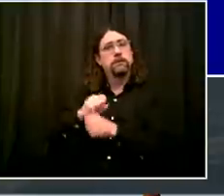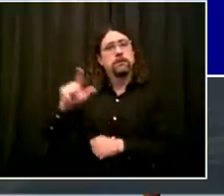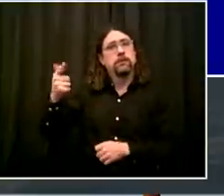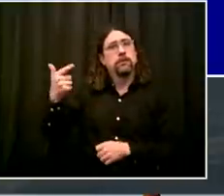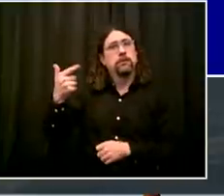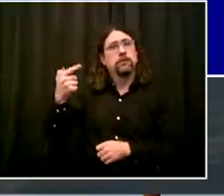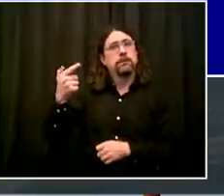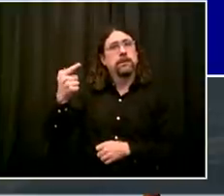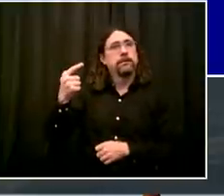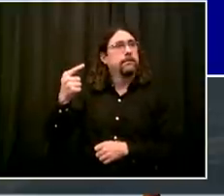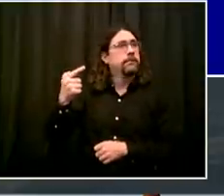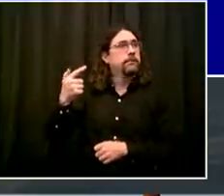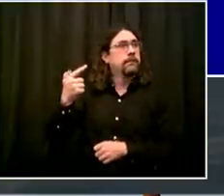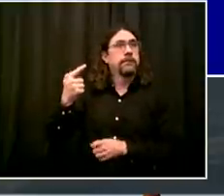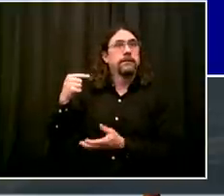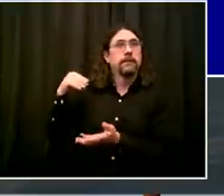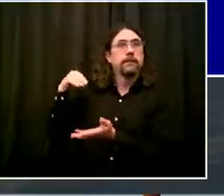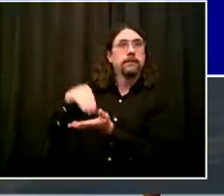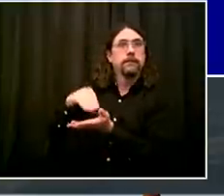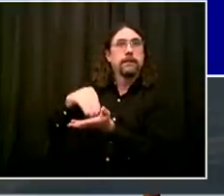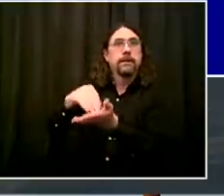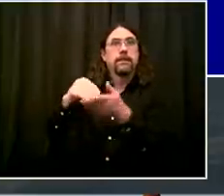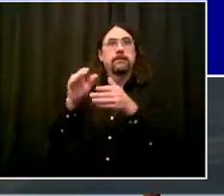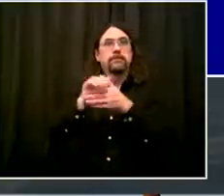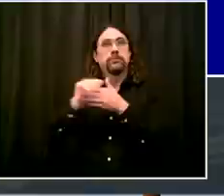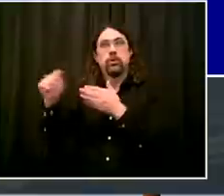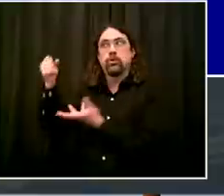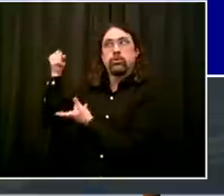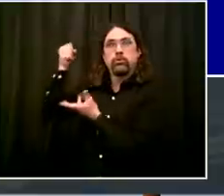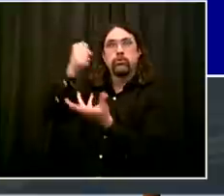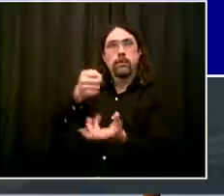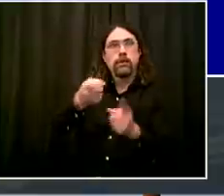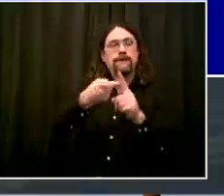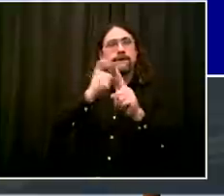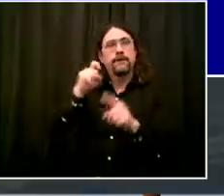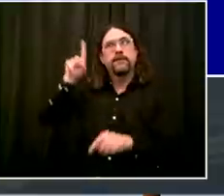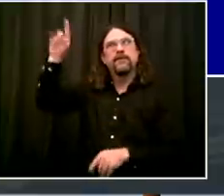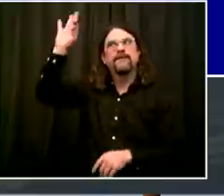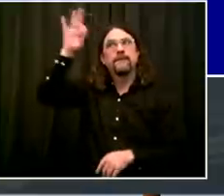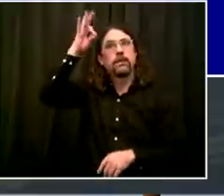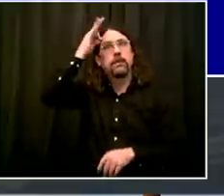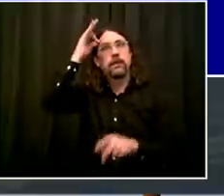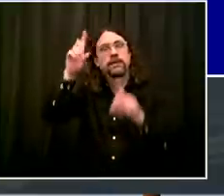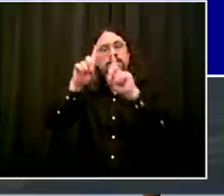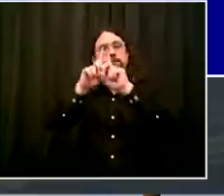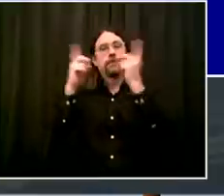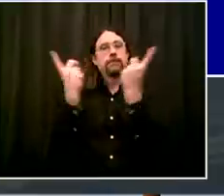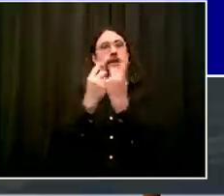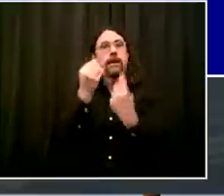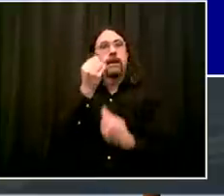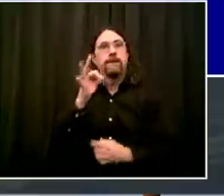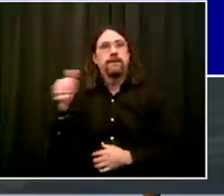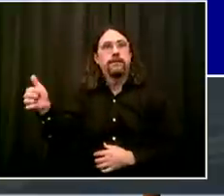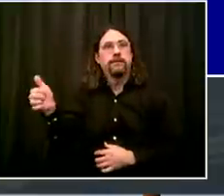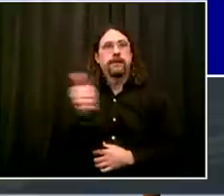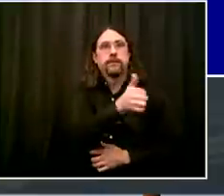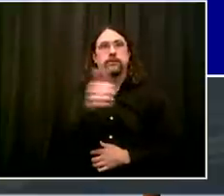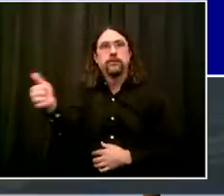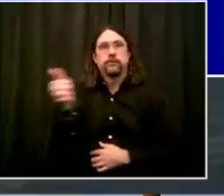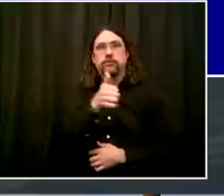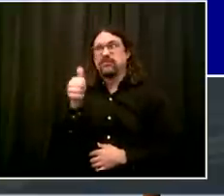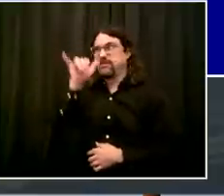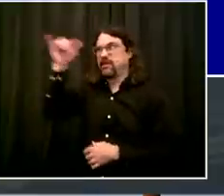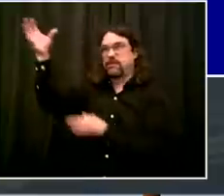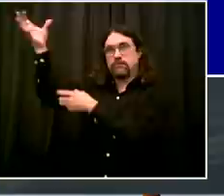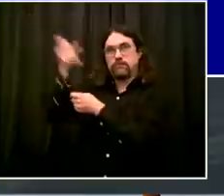service to pay for a lot of the costs associated with restarting and growing the service and